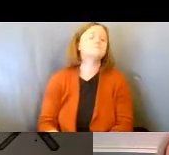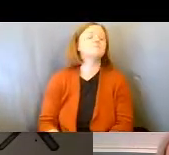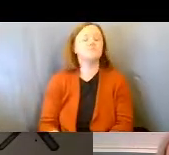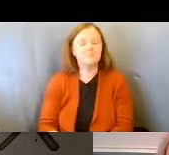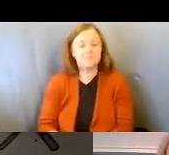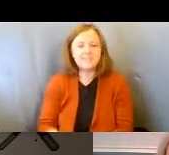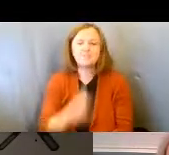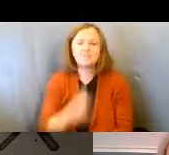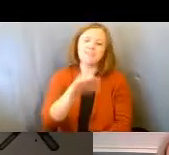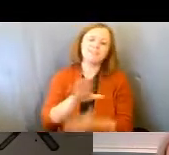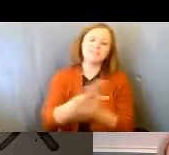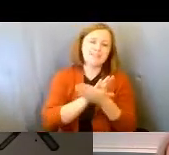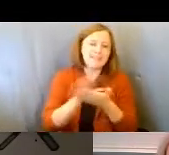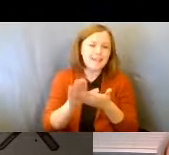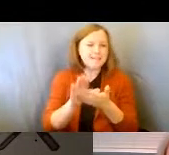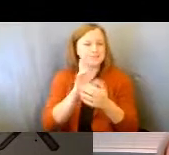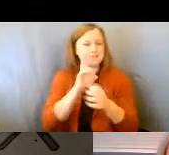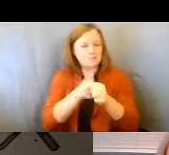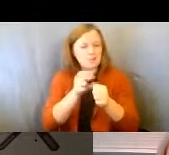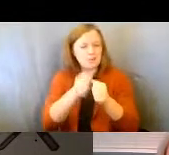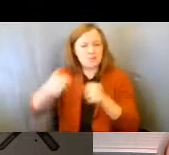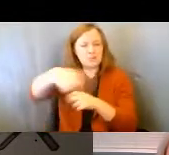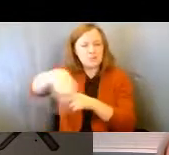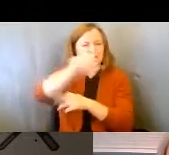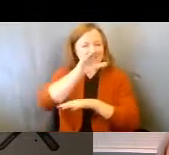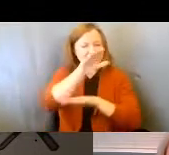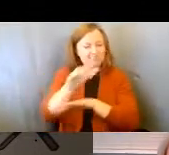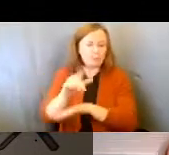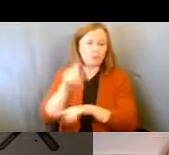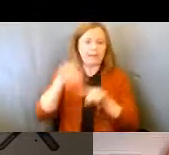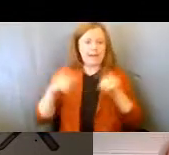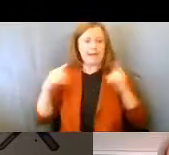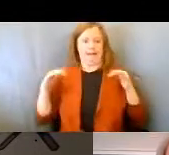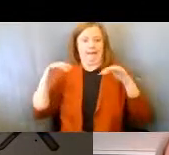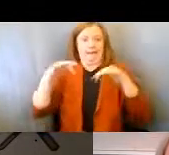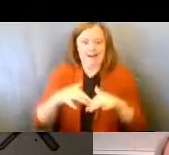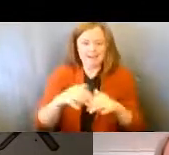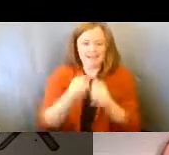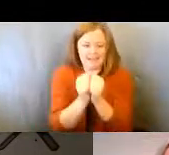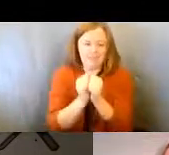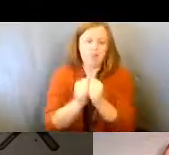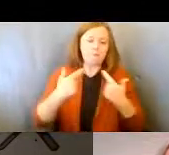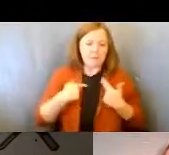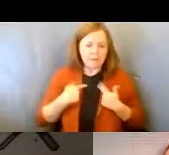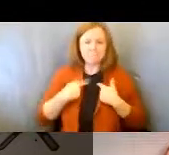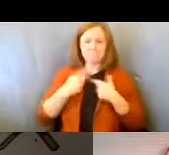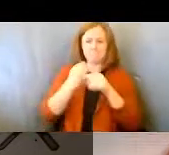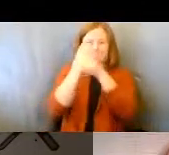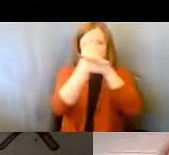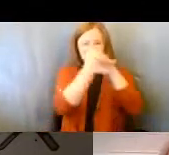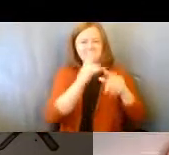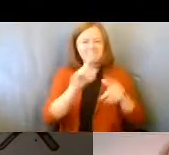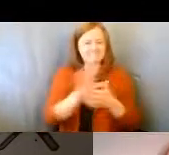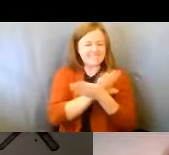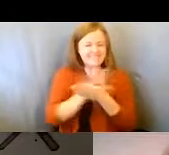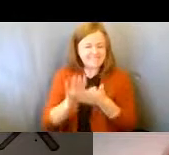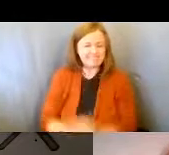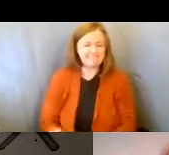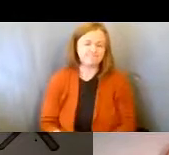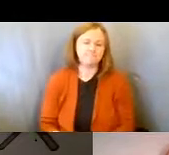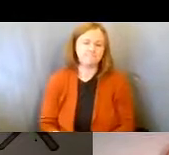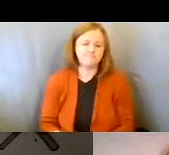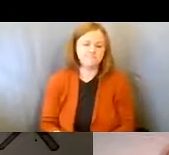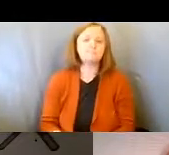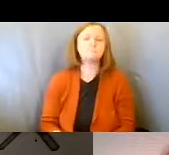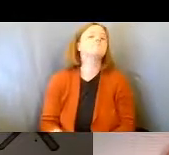It's nice to be with you all this evening, even though we cannot be in person. Um, and I'm going to,